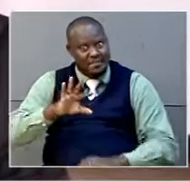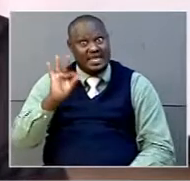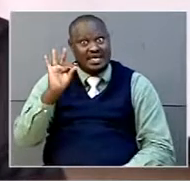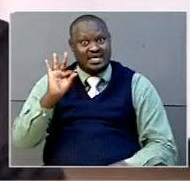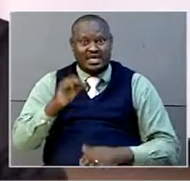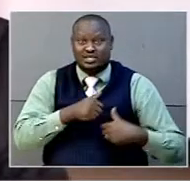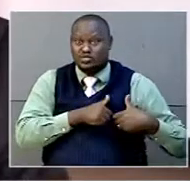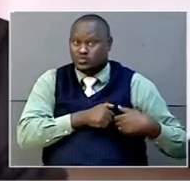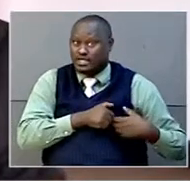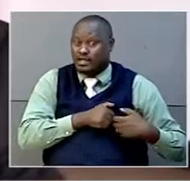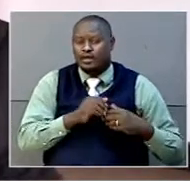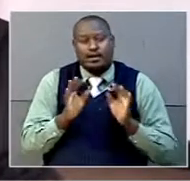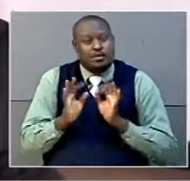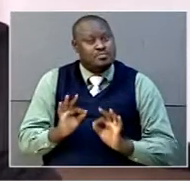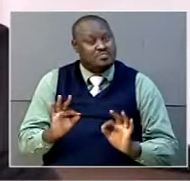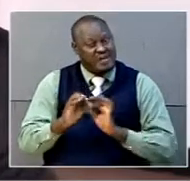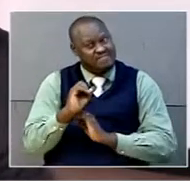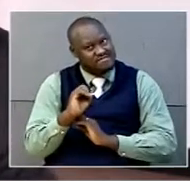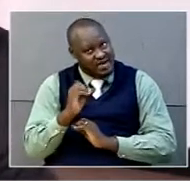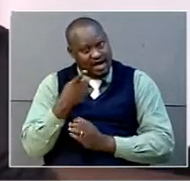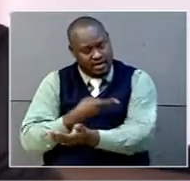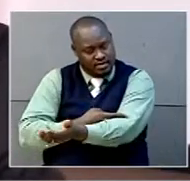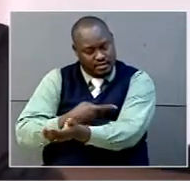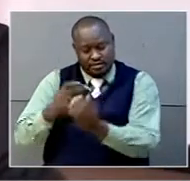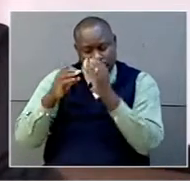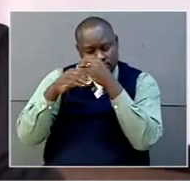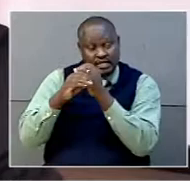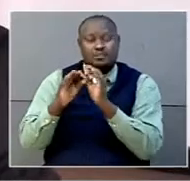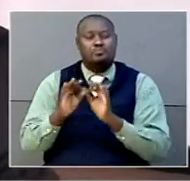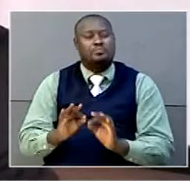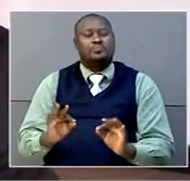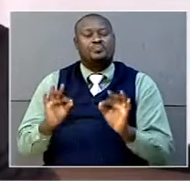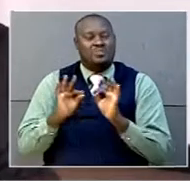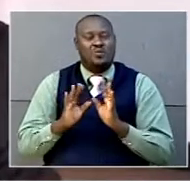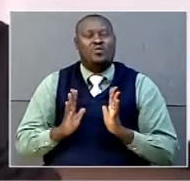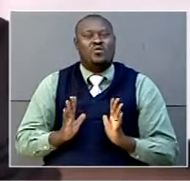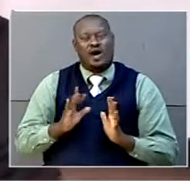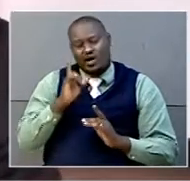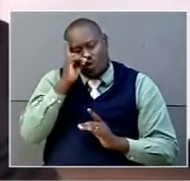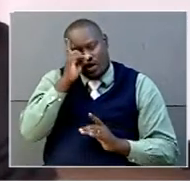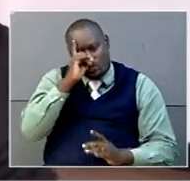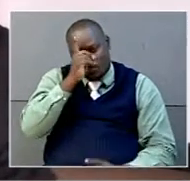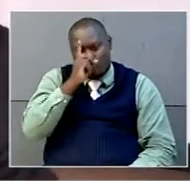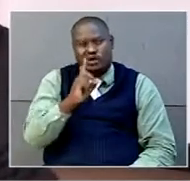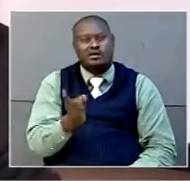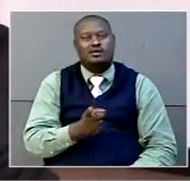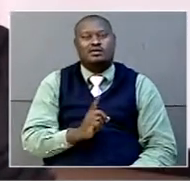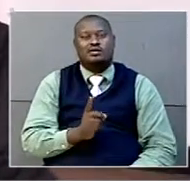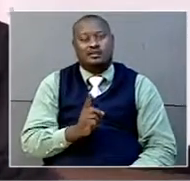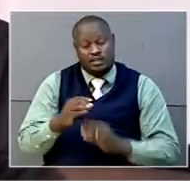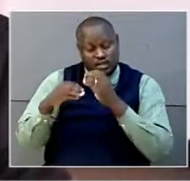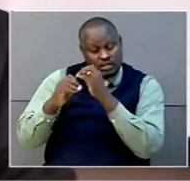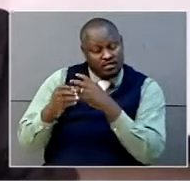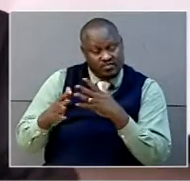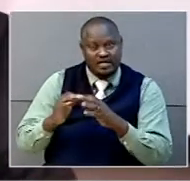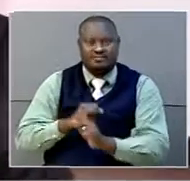for parenting, you should always make a conscious decision based on knowledge so that you don't